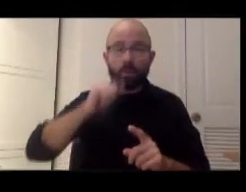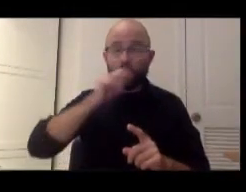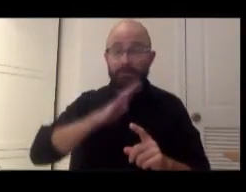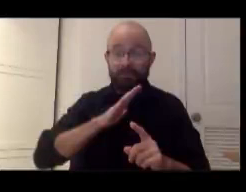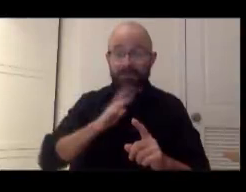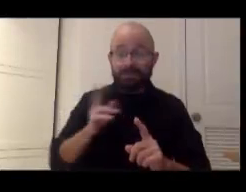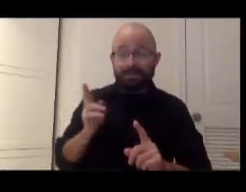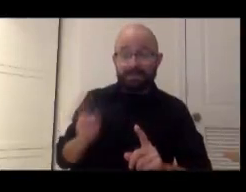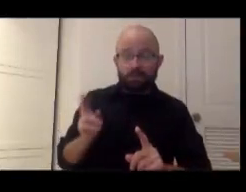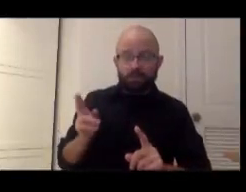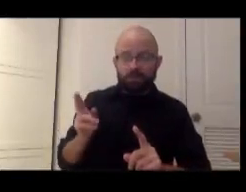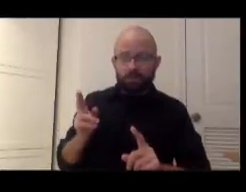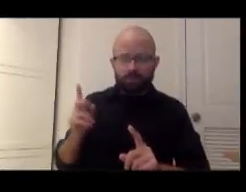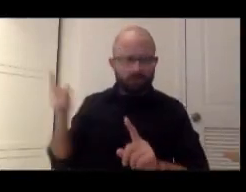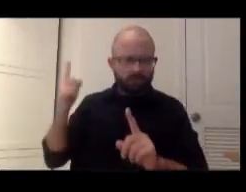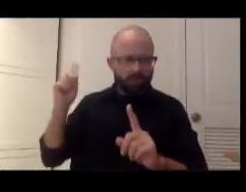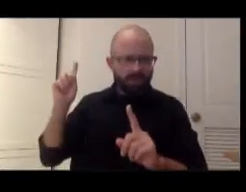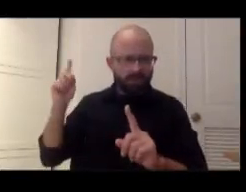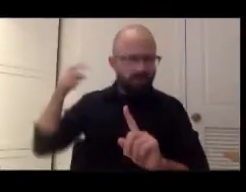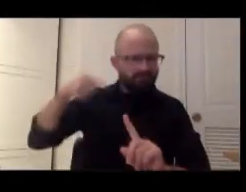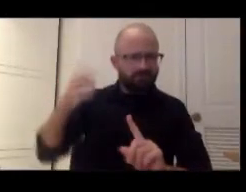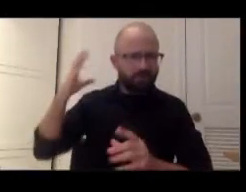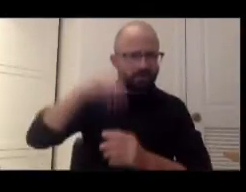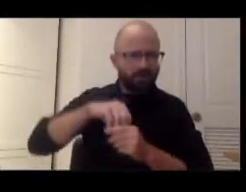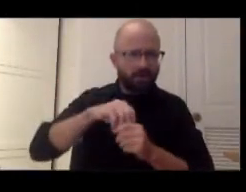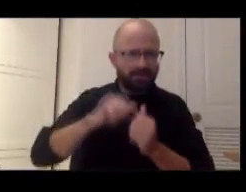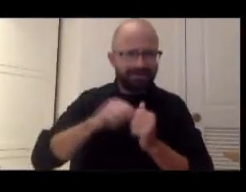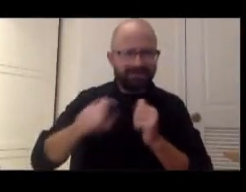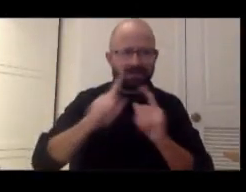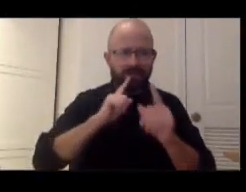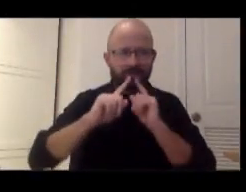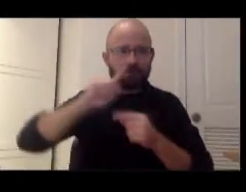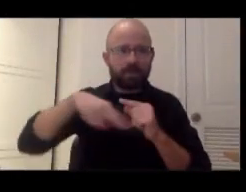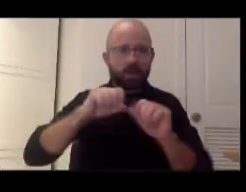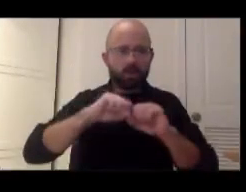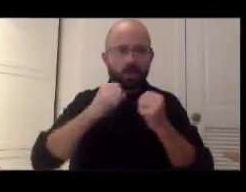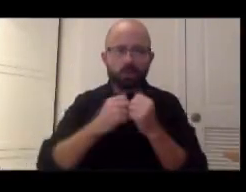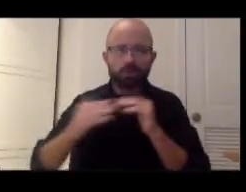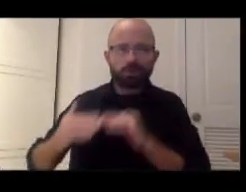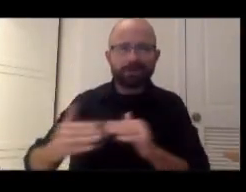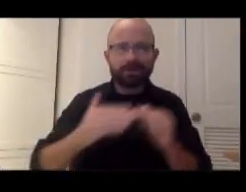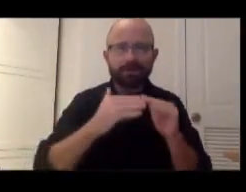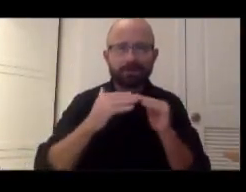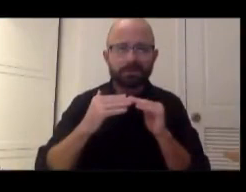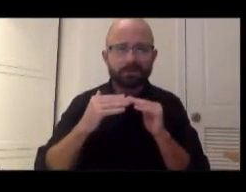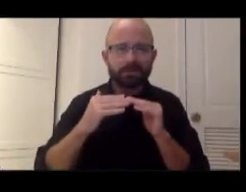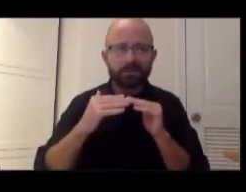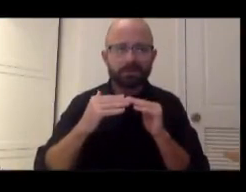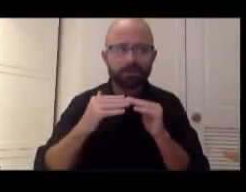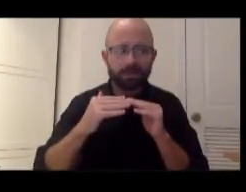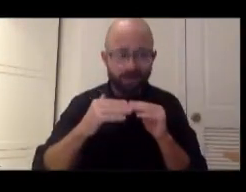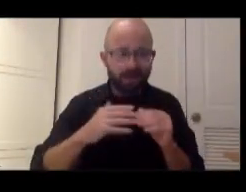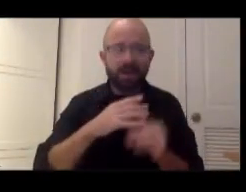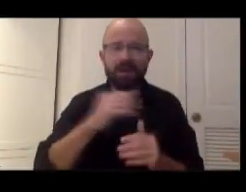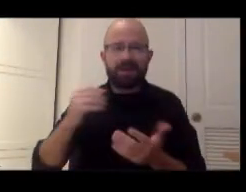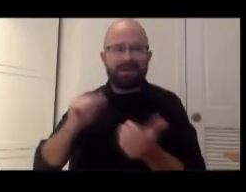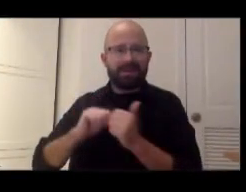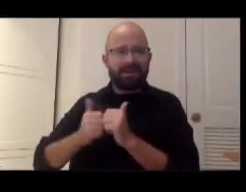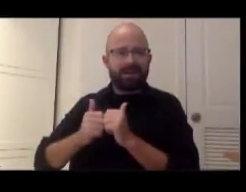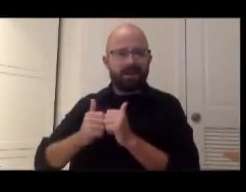in this conversation about social justice and how we